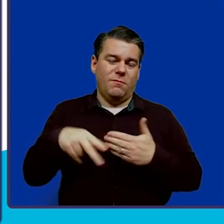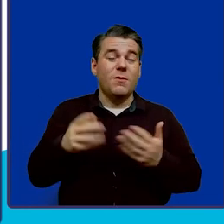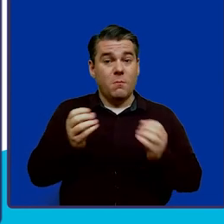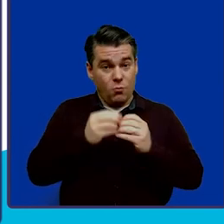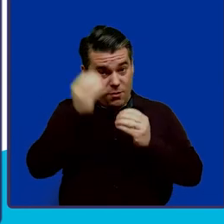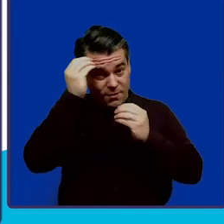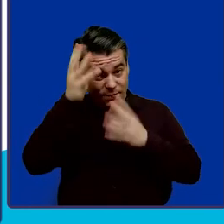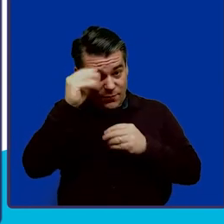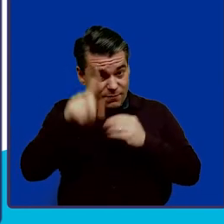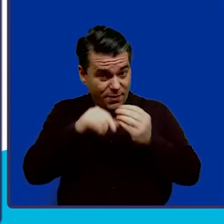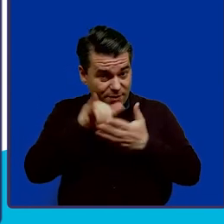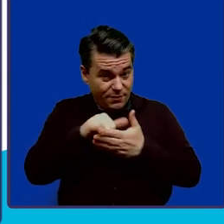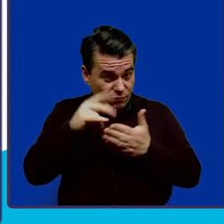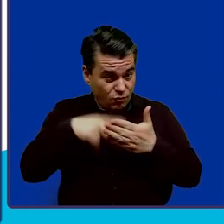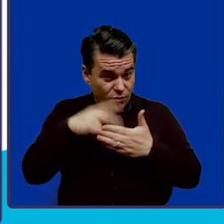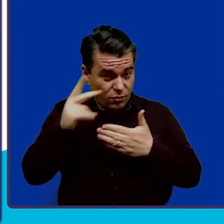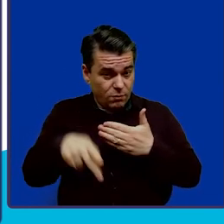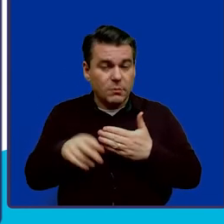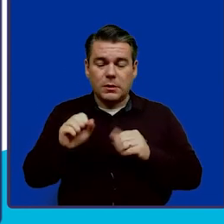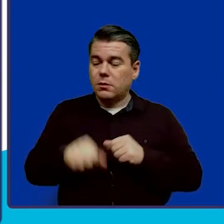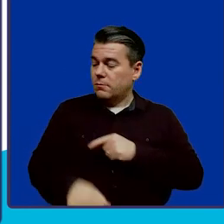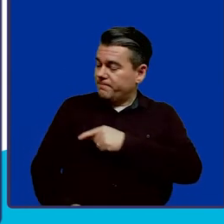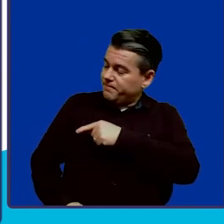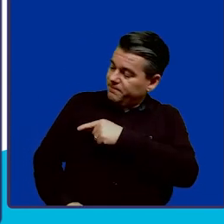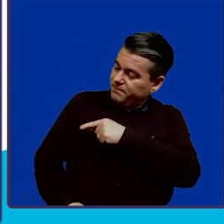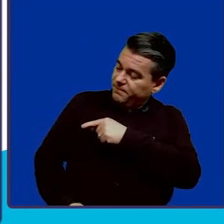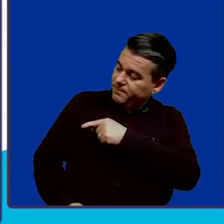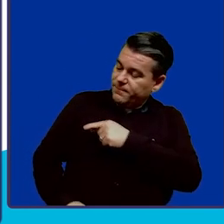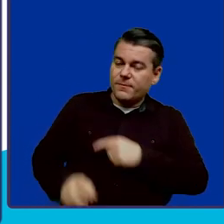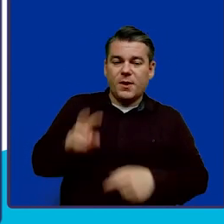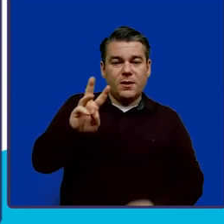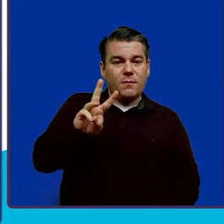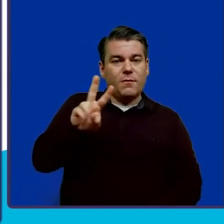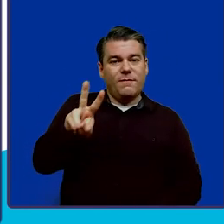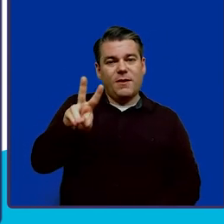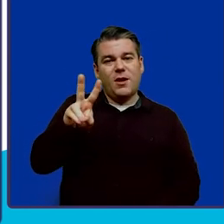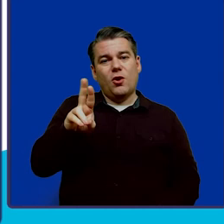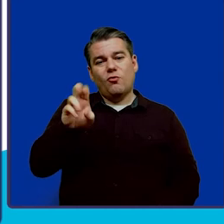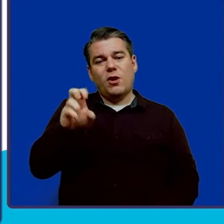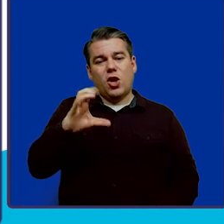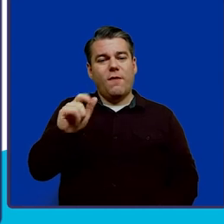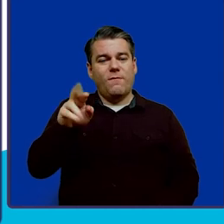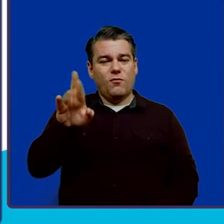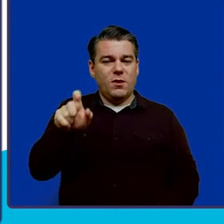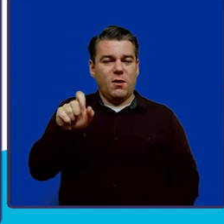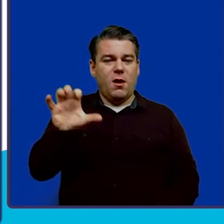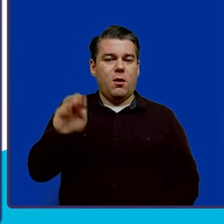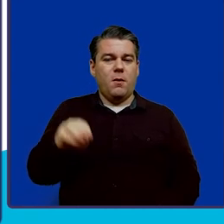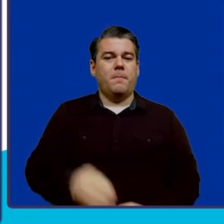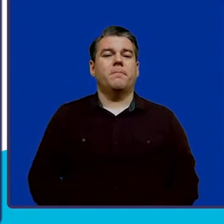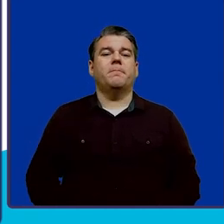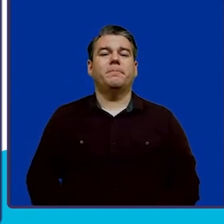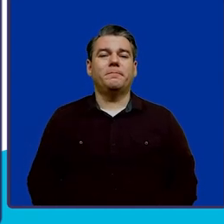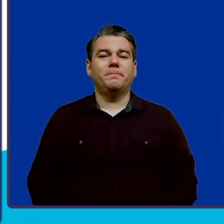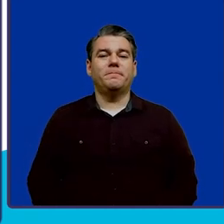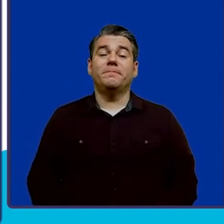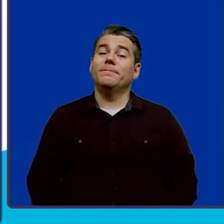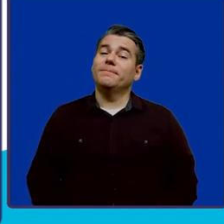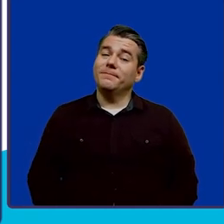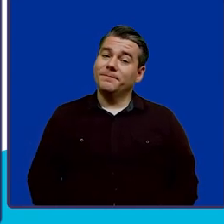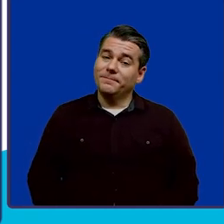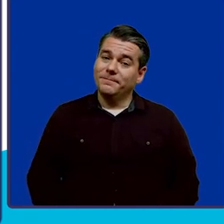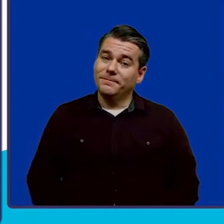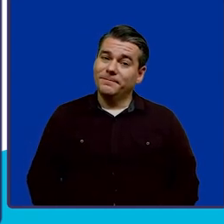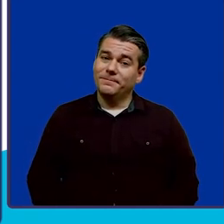more information about that program is located at their website at wbrecovery.com. So,